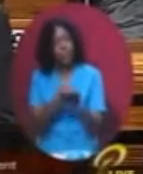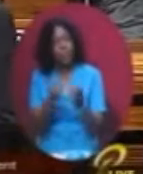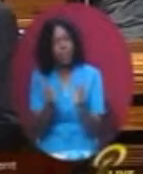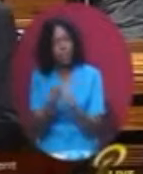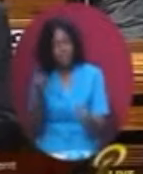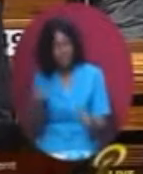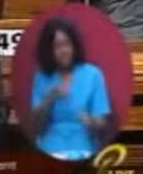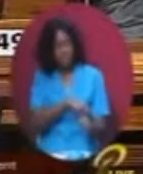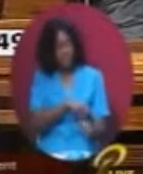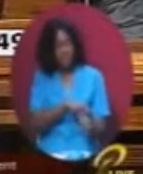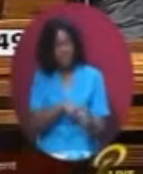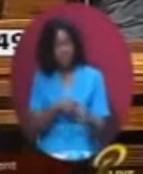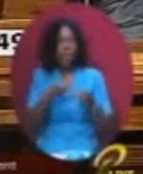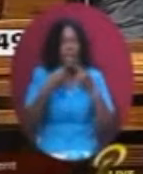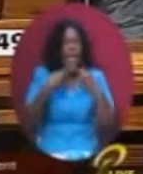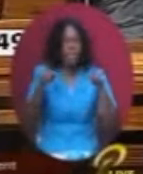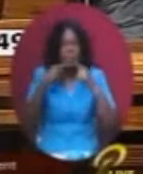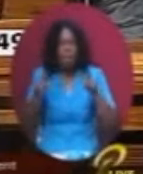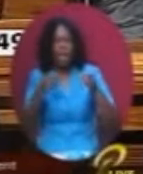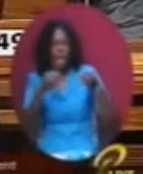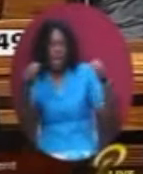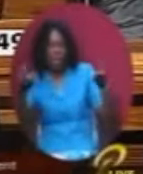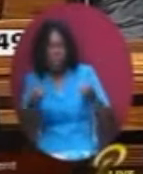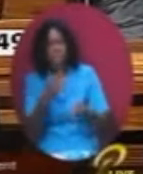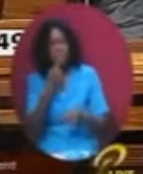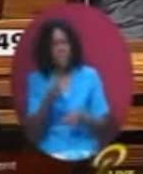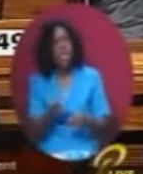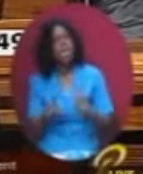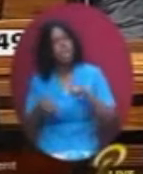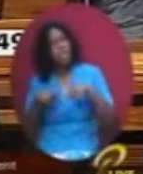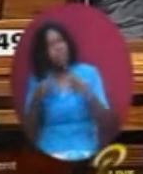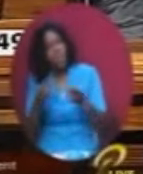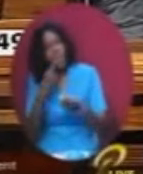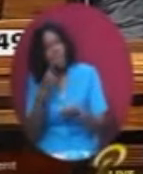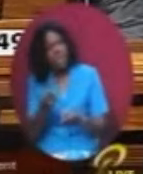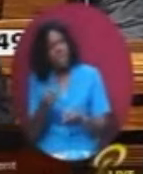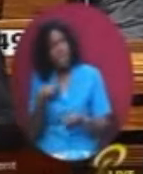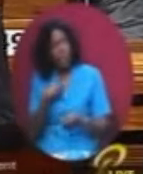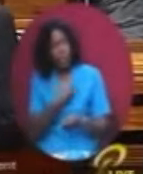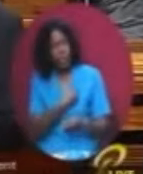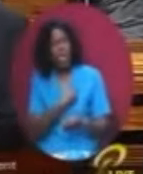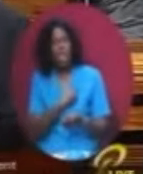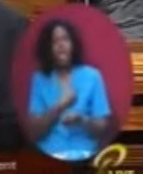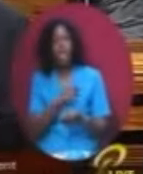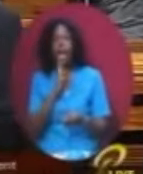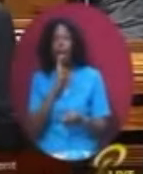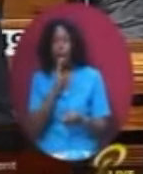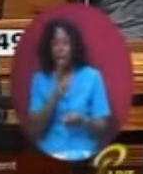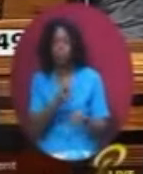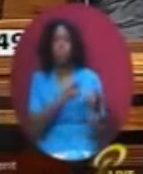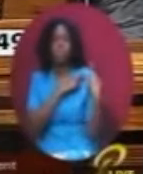has stepped forward to take responsibility for the political backtracking, the